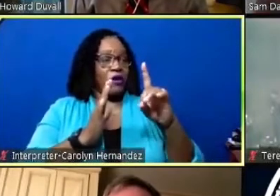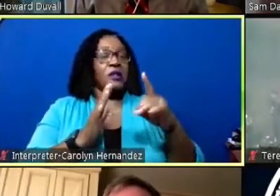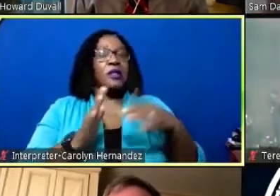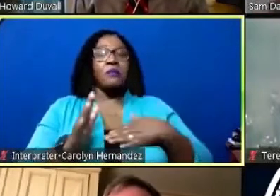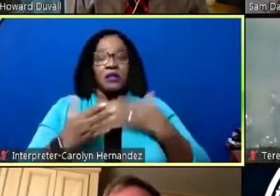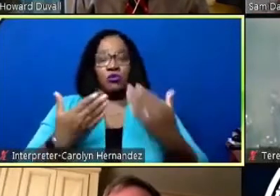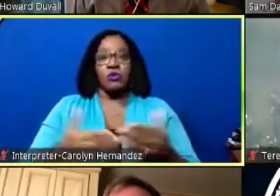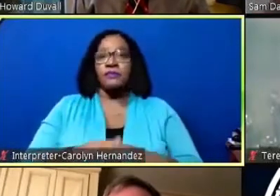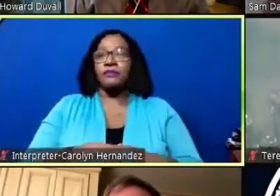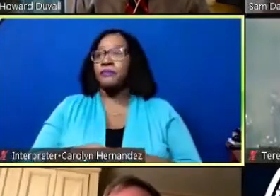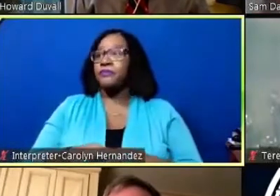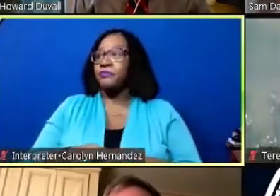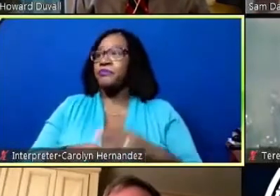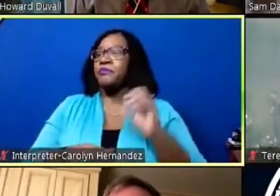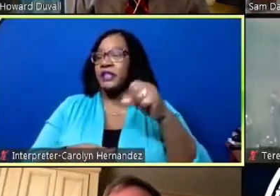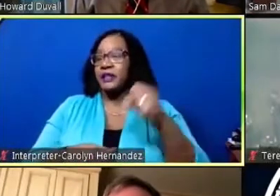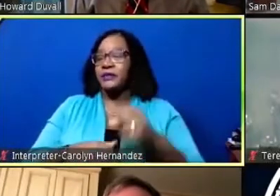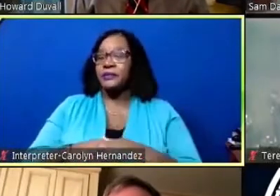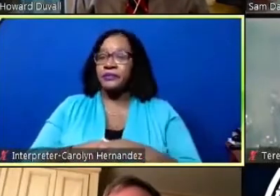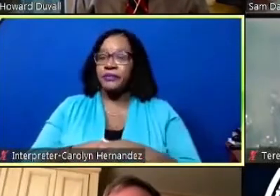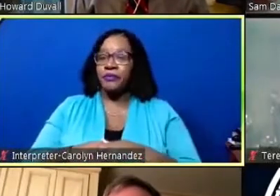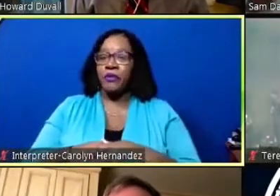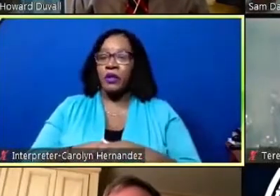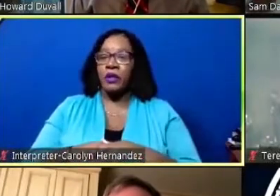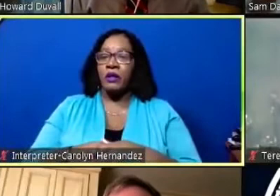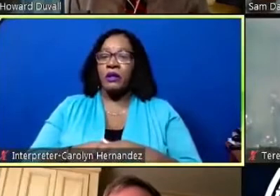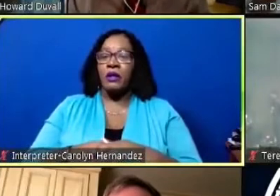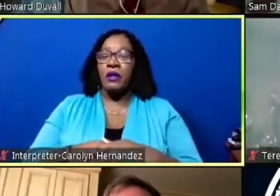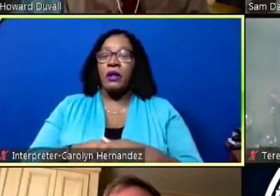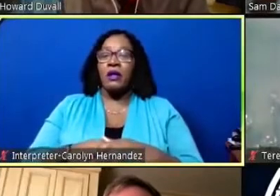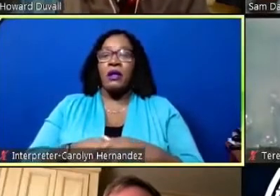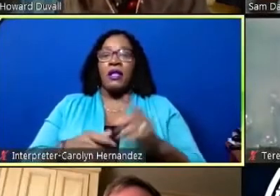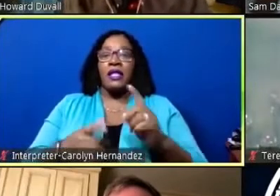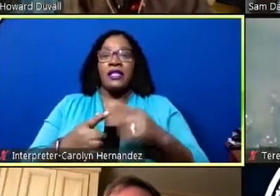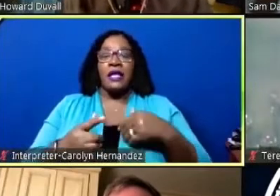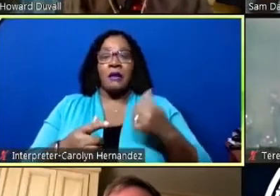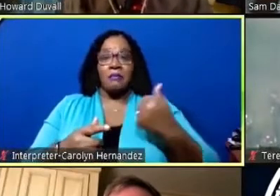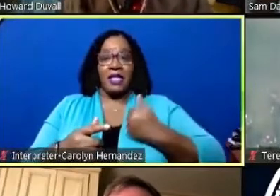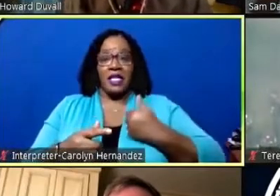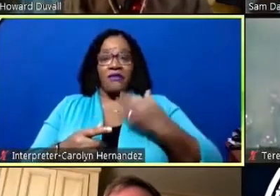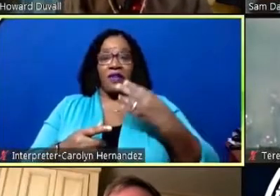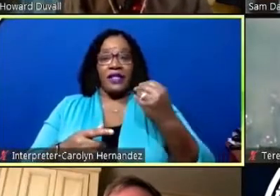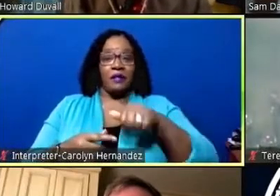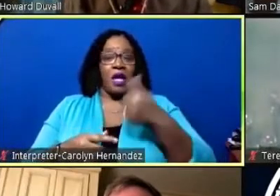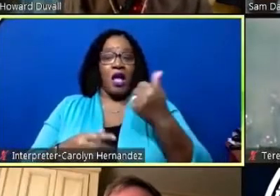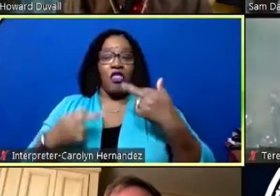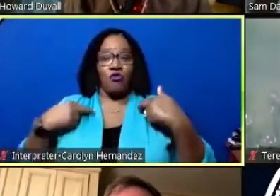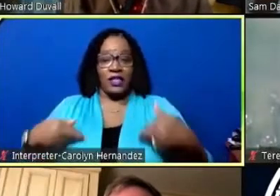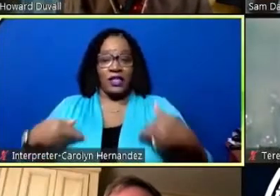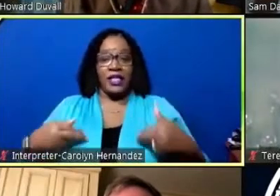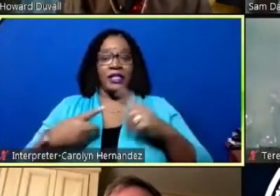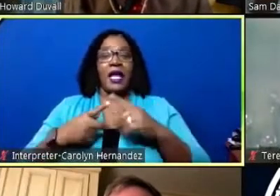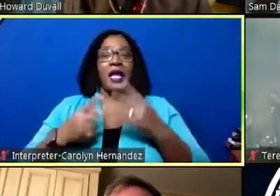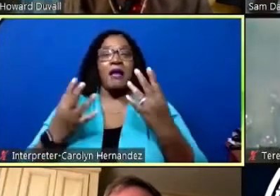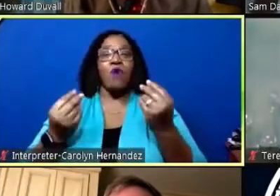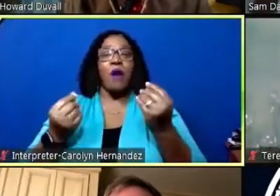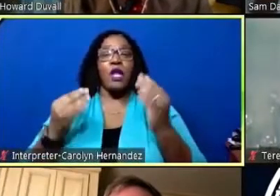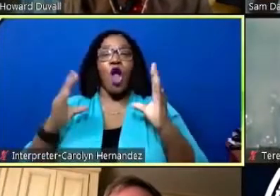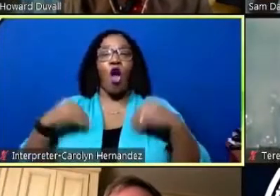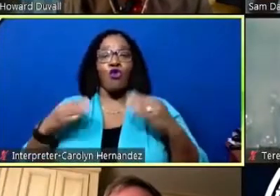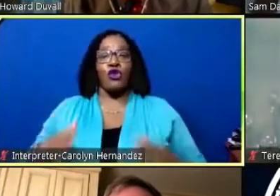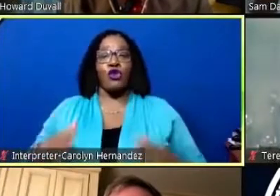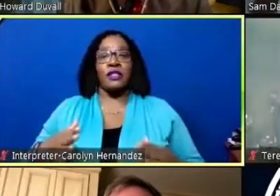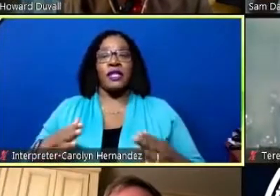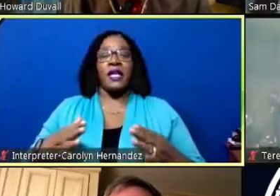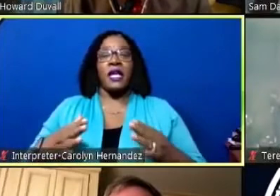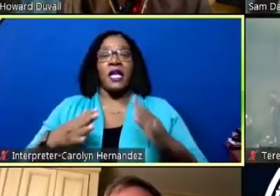would you yes sir the comment says myself and some other residents and property owners in victory